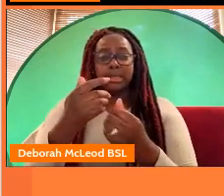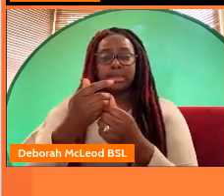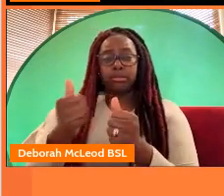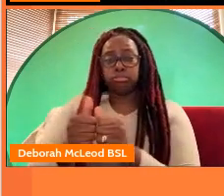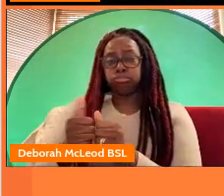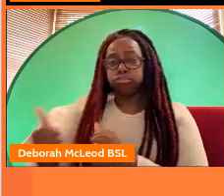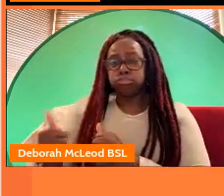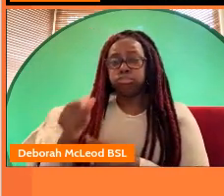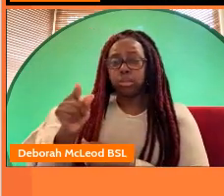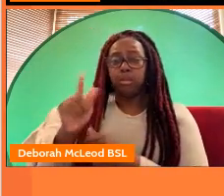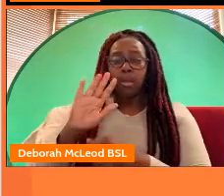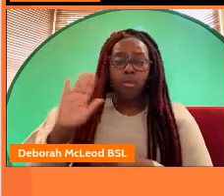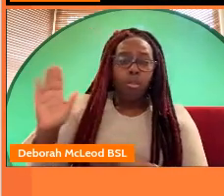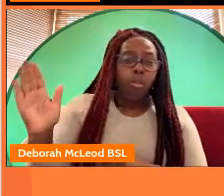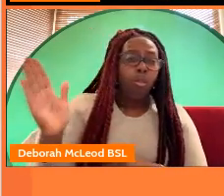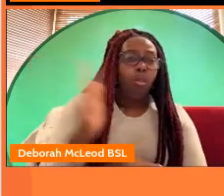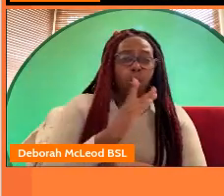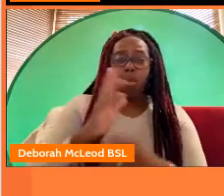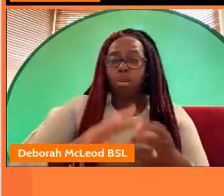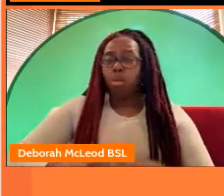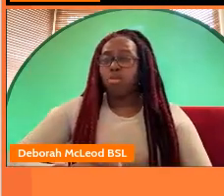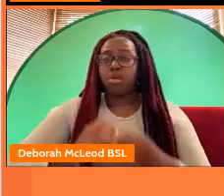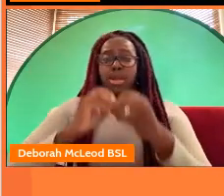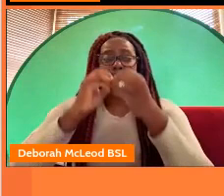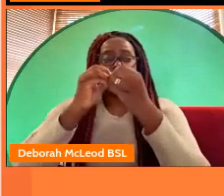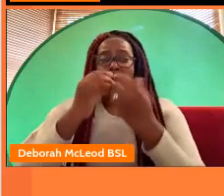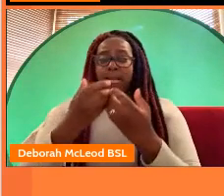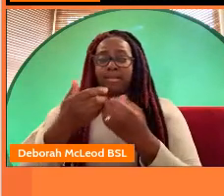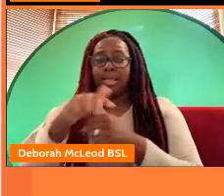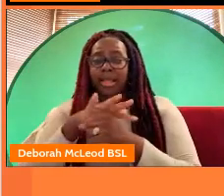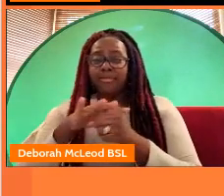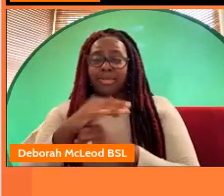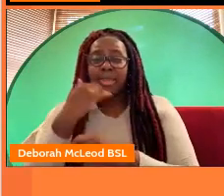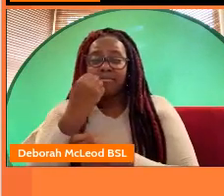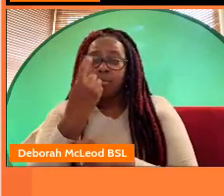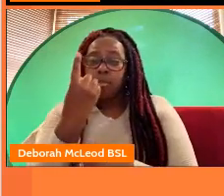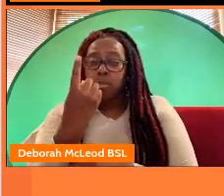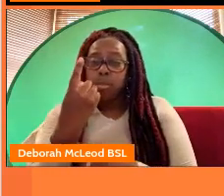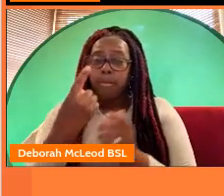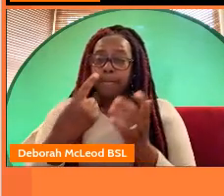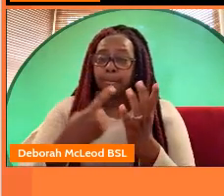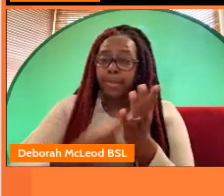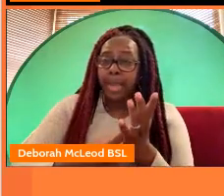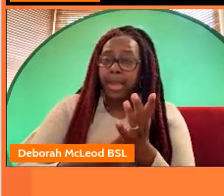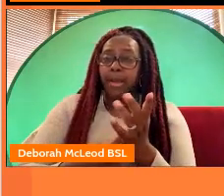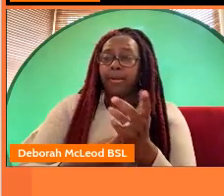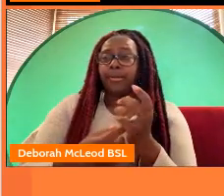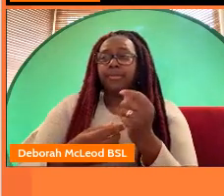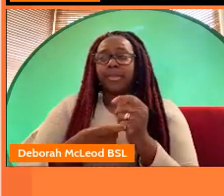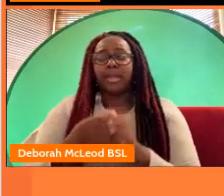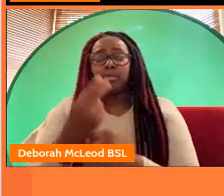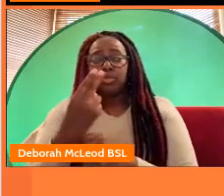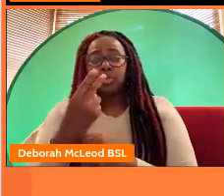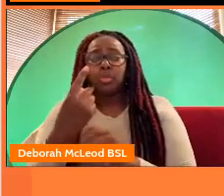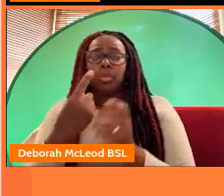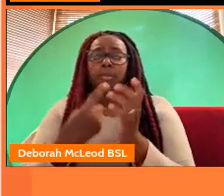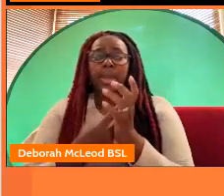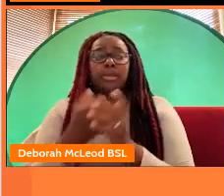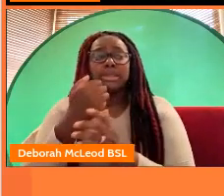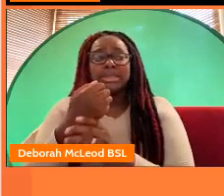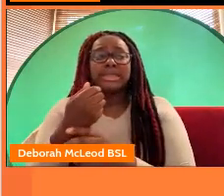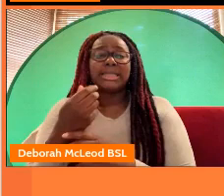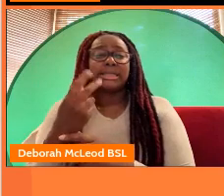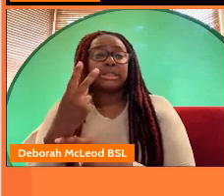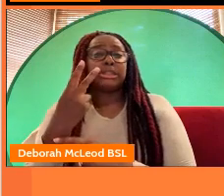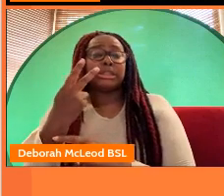sector but the whole creative economy for every one pound of the bbc's economic activity we generate the total of two pounds 63 in the